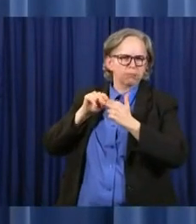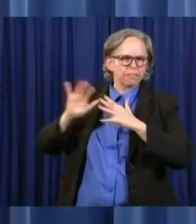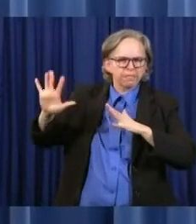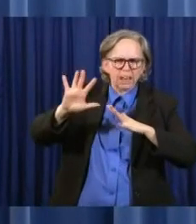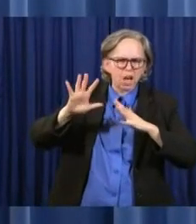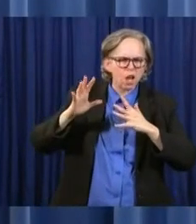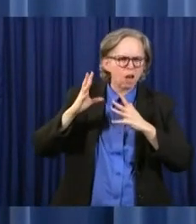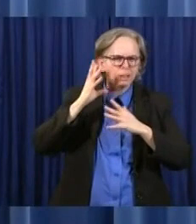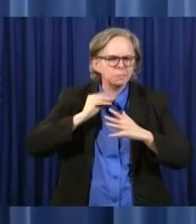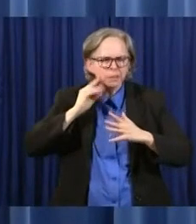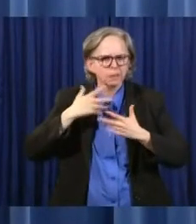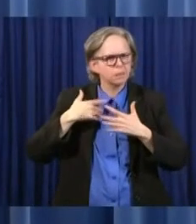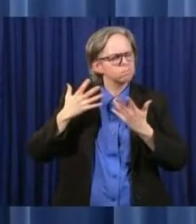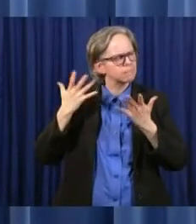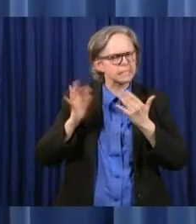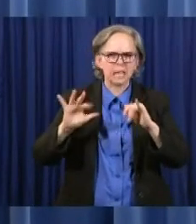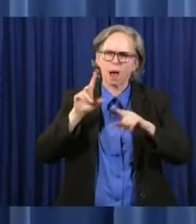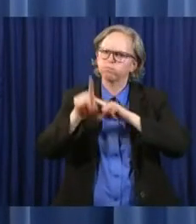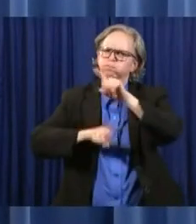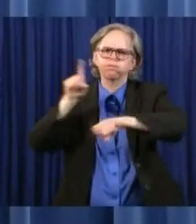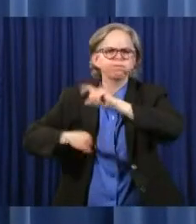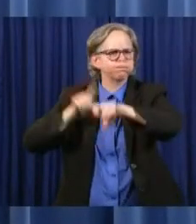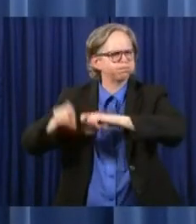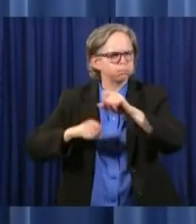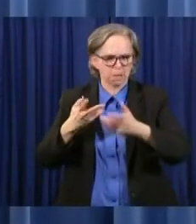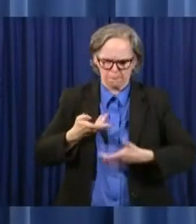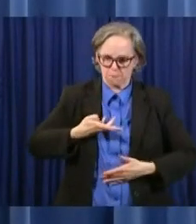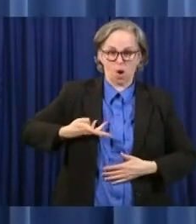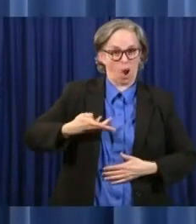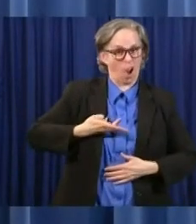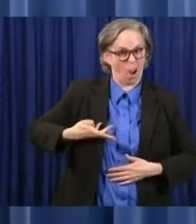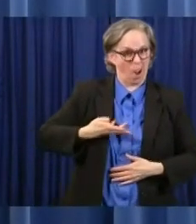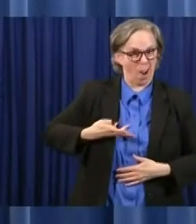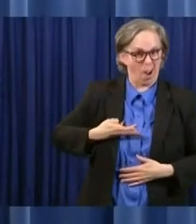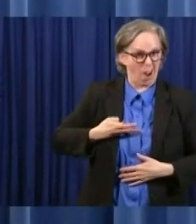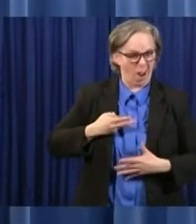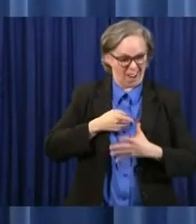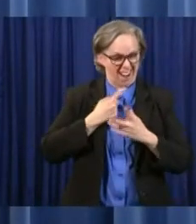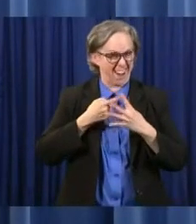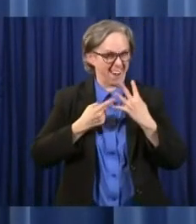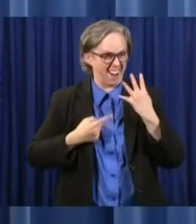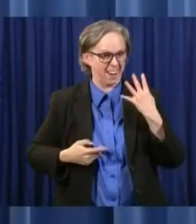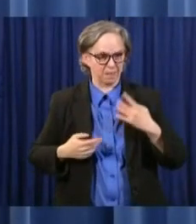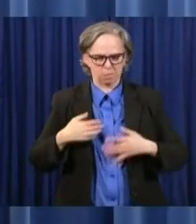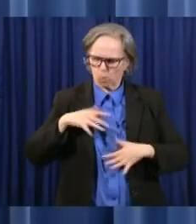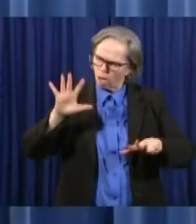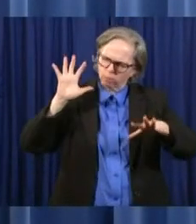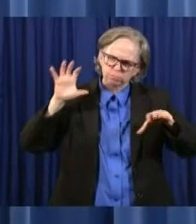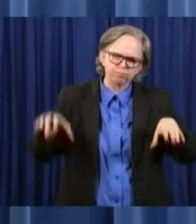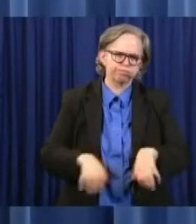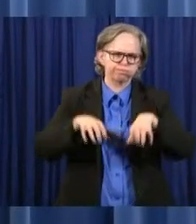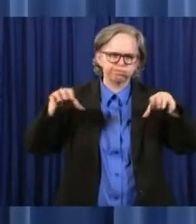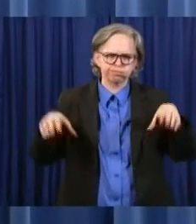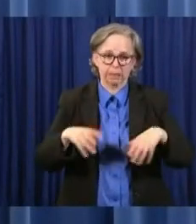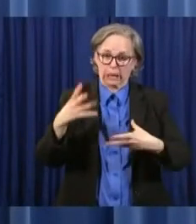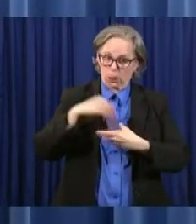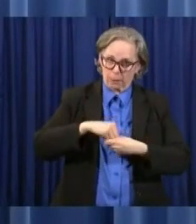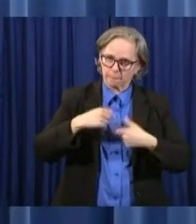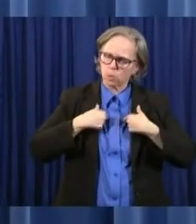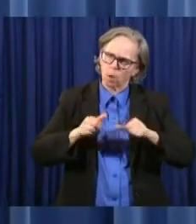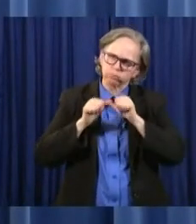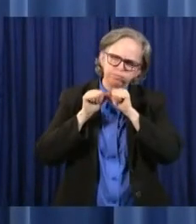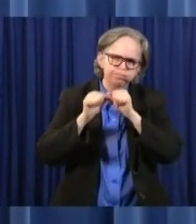to, uh, utilize all four of them, as, as, as we move forward. Uh, as far as, uh,